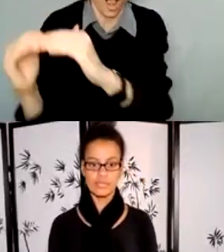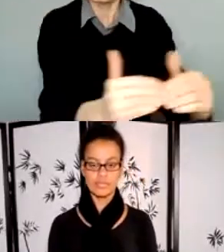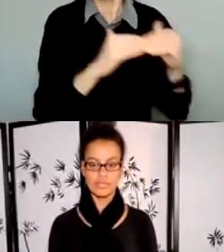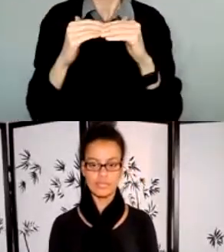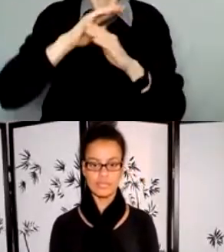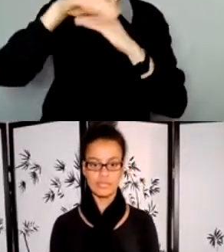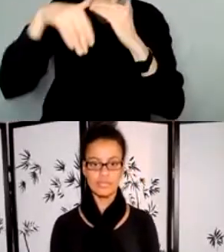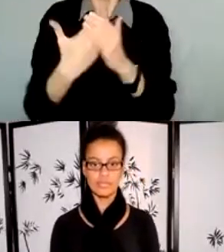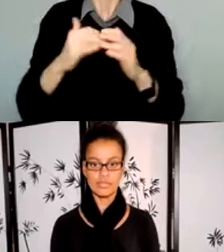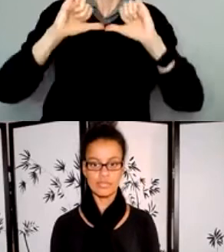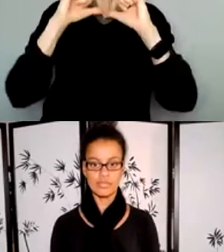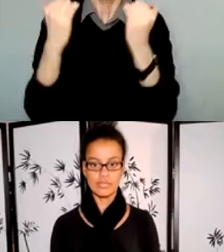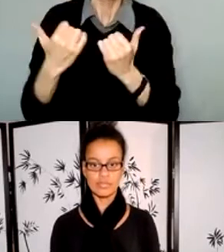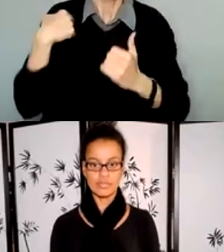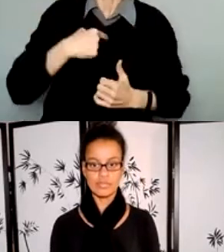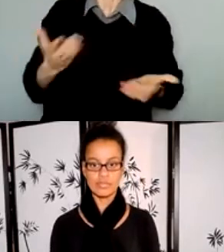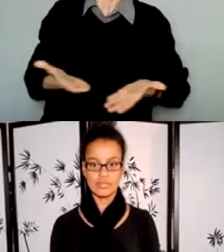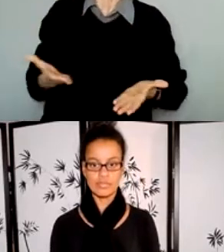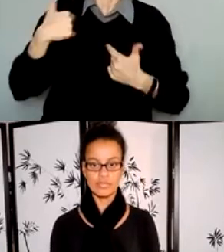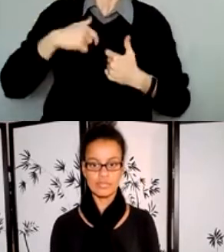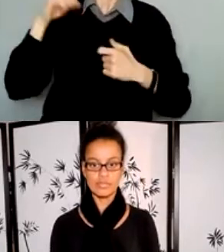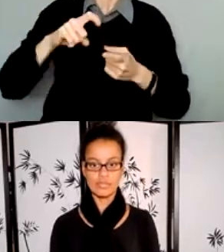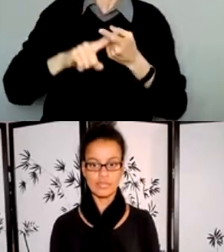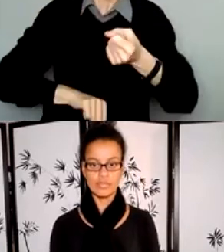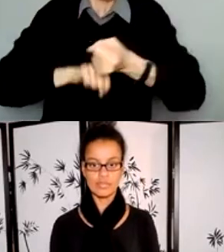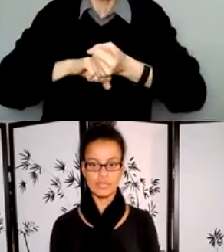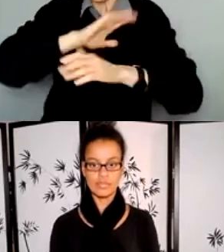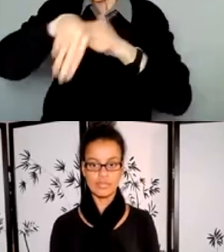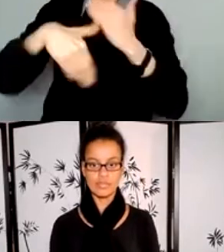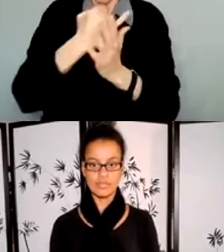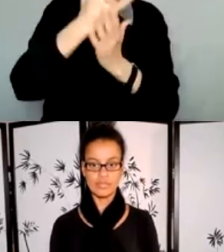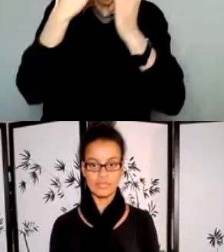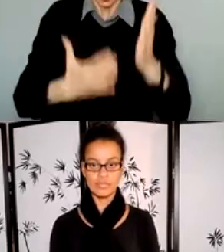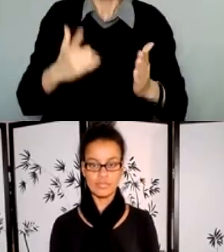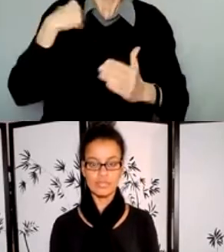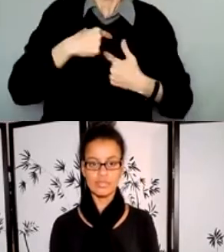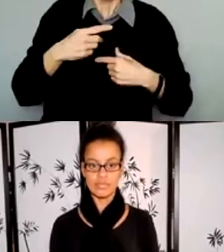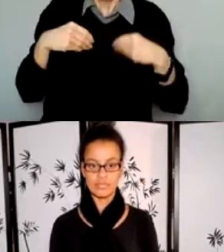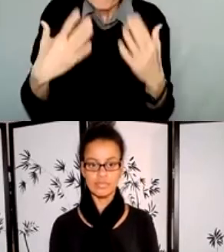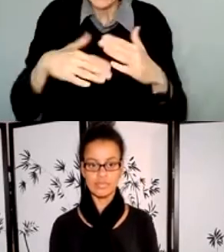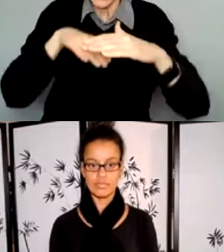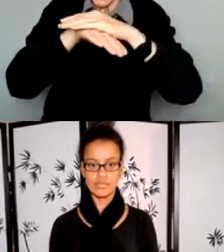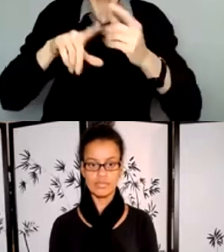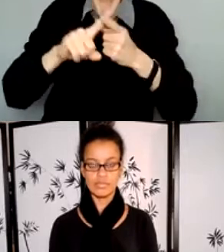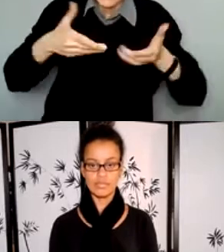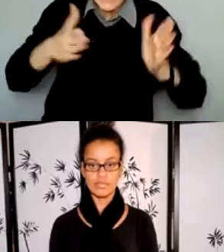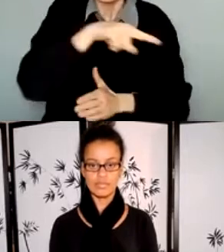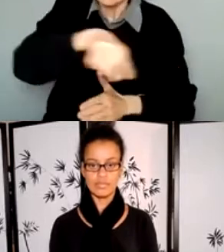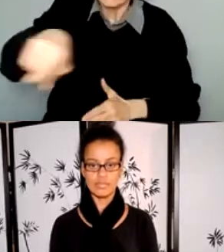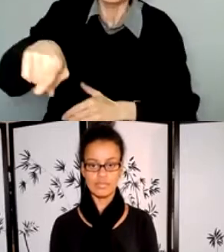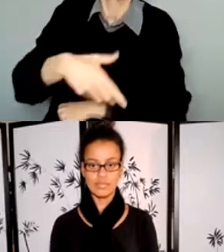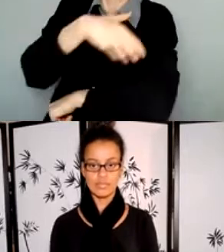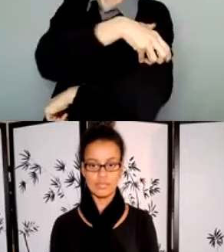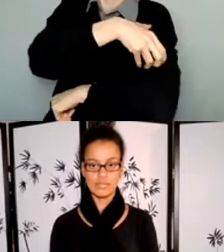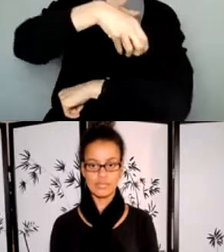agency, and platform to share and amplify their stories, art, culture, and experiences. A